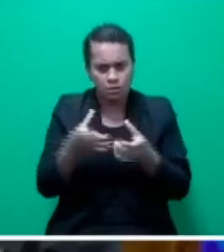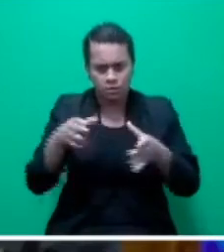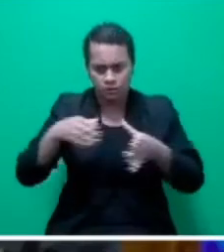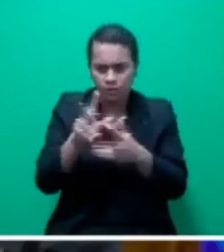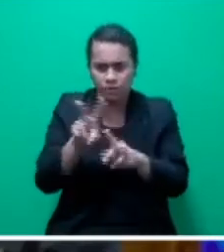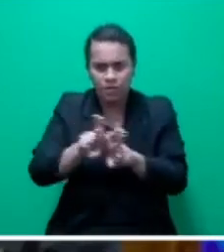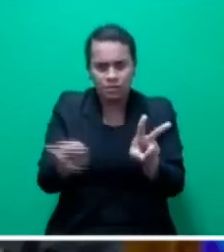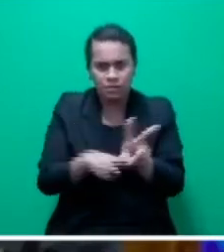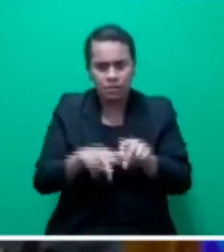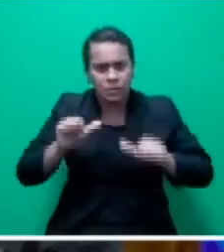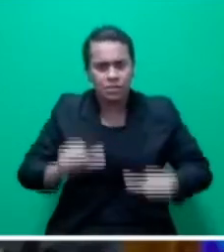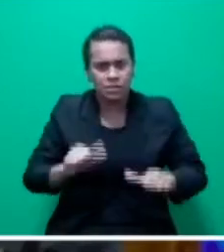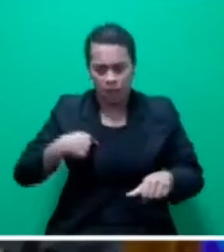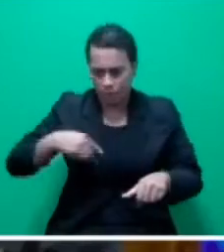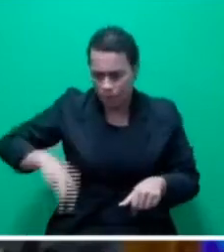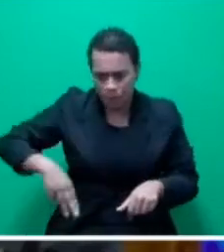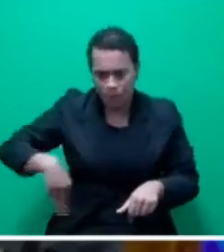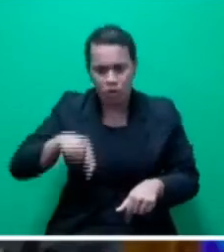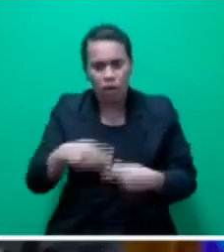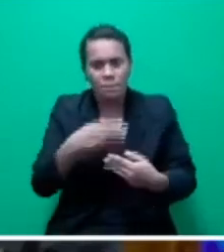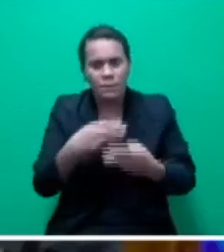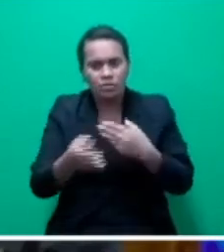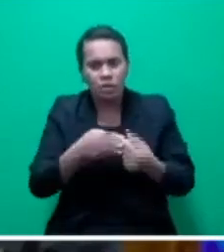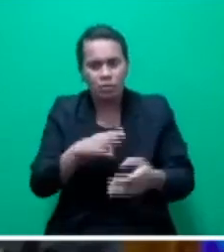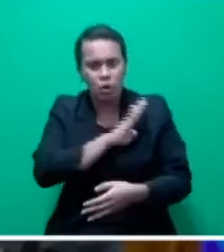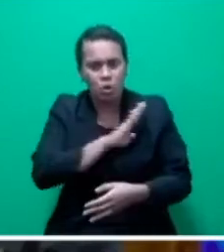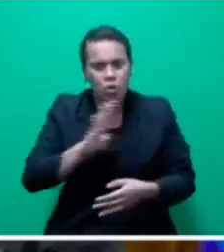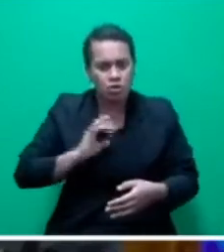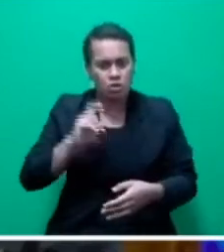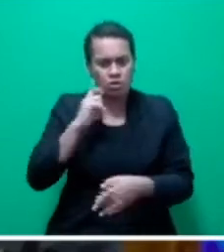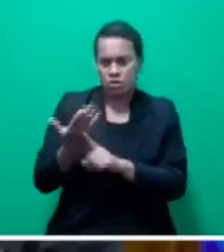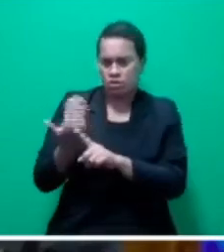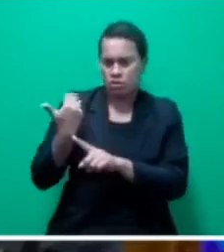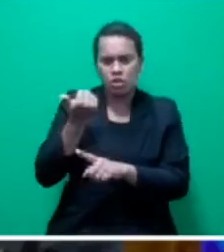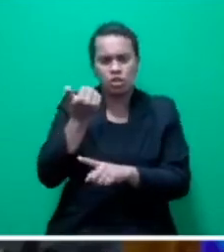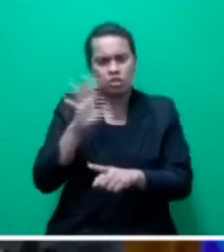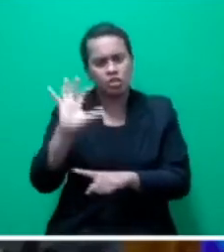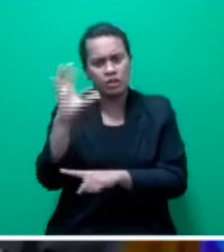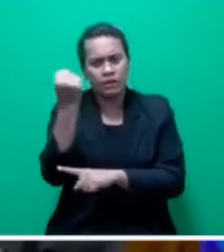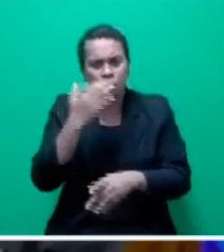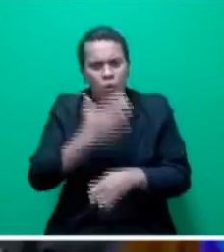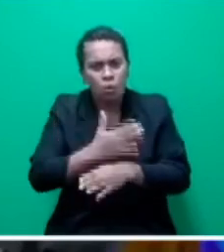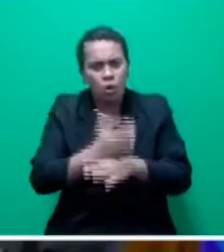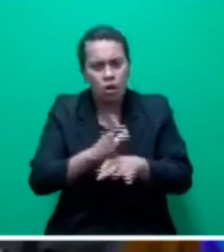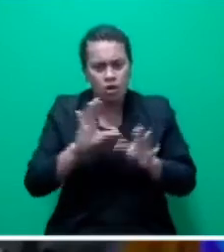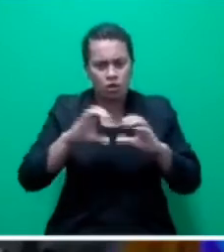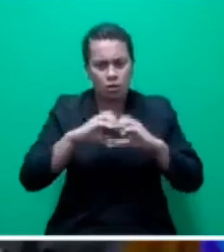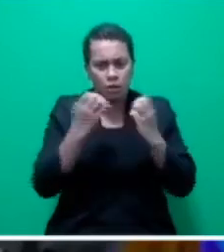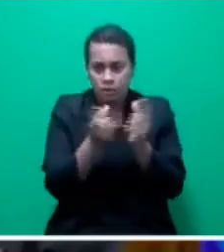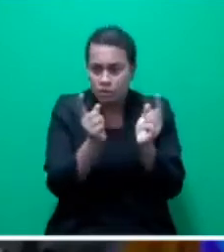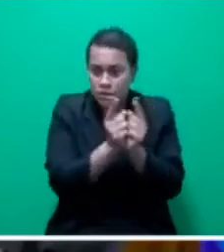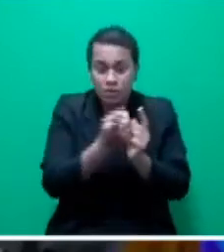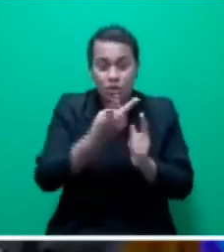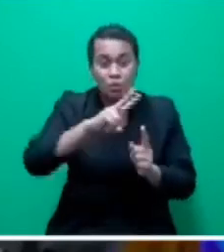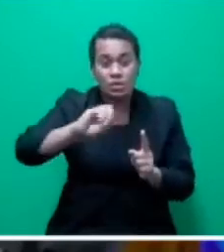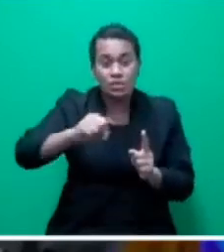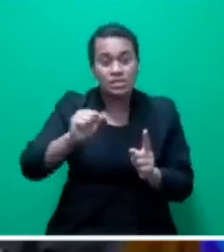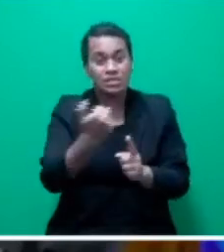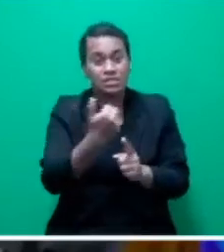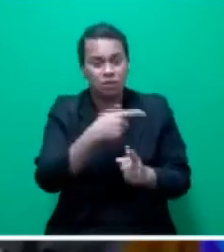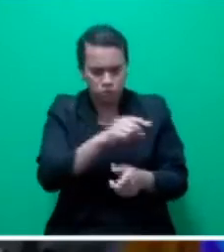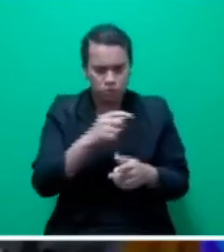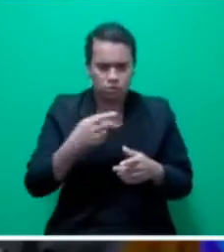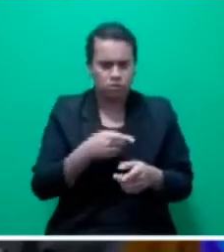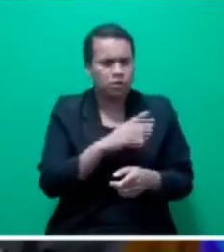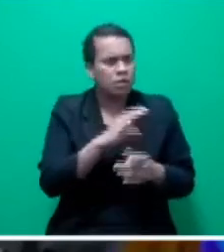member of the Management Board. We recently had a successful Working Committee meeting and will, on the 26th of September, hold our next